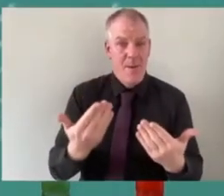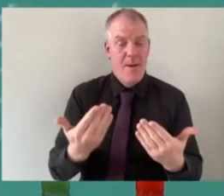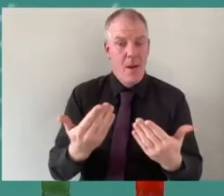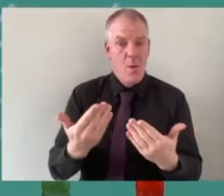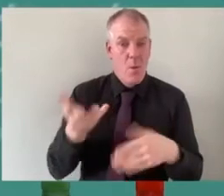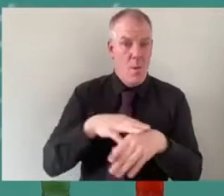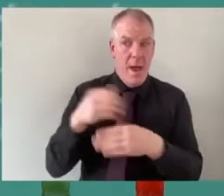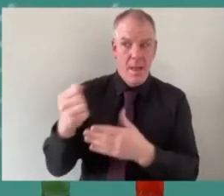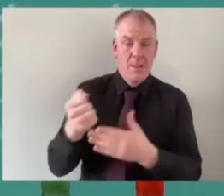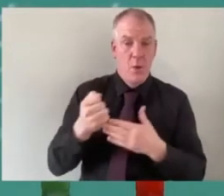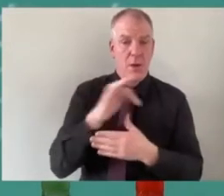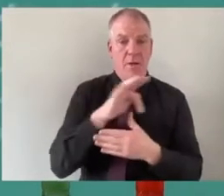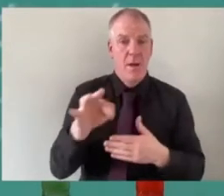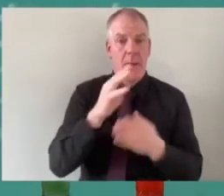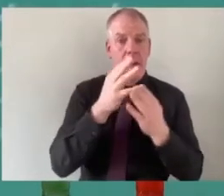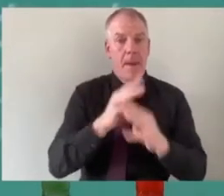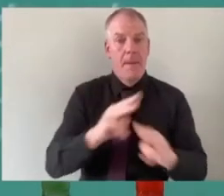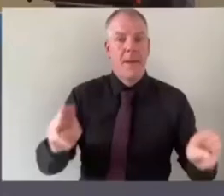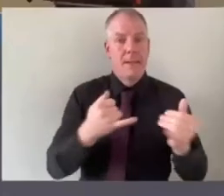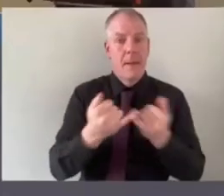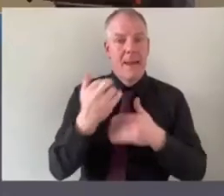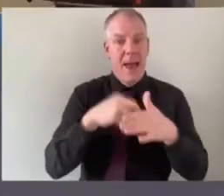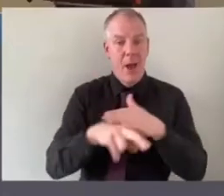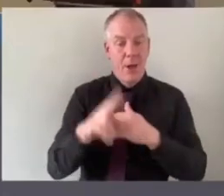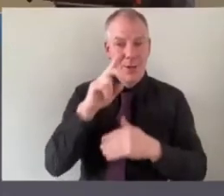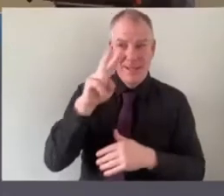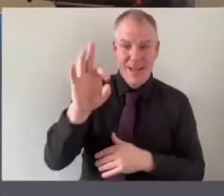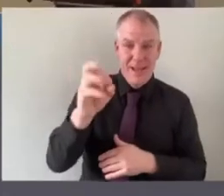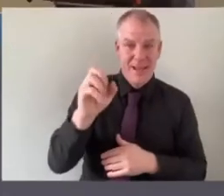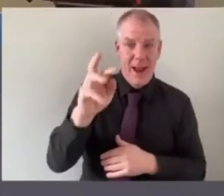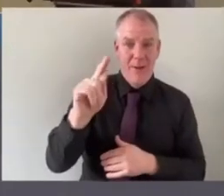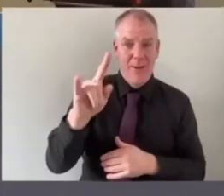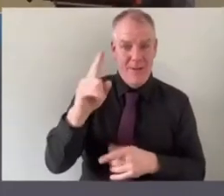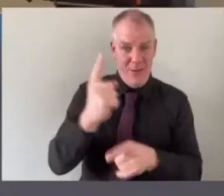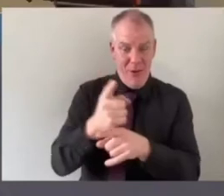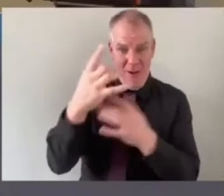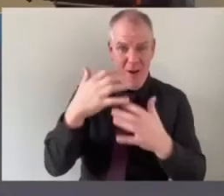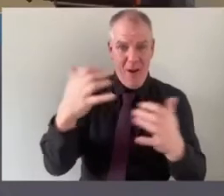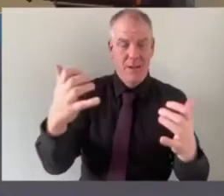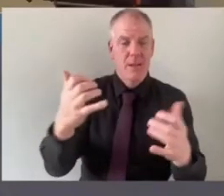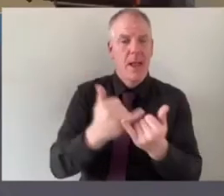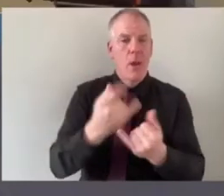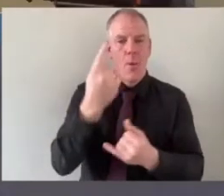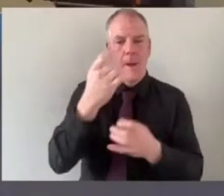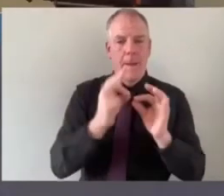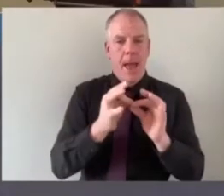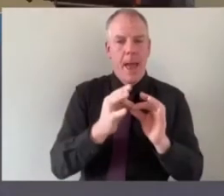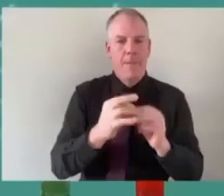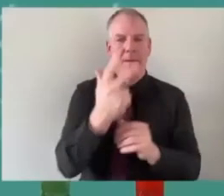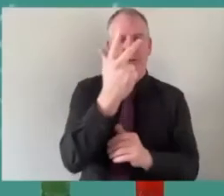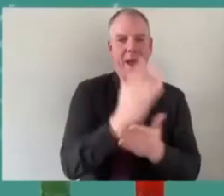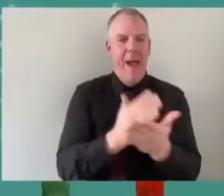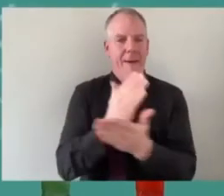by the likes of peace players i see gareth in the audience and stuff around some of the things that we've been doing around the game of three halves and things like that um